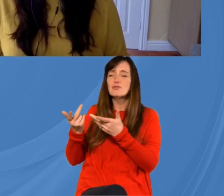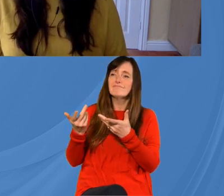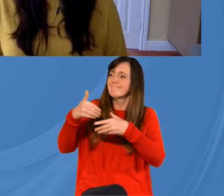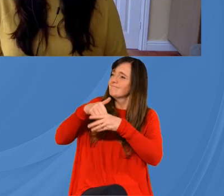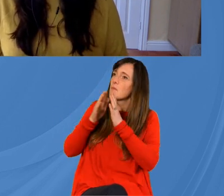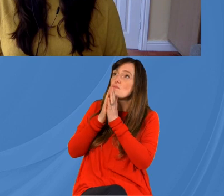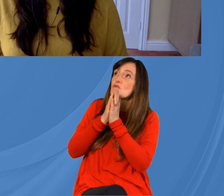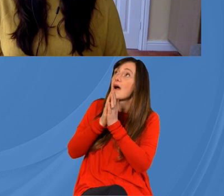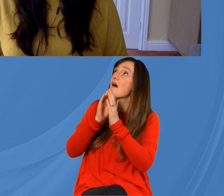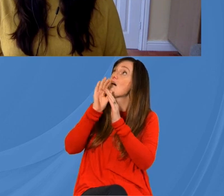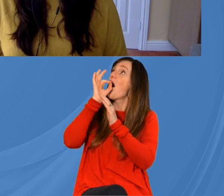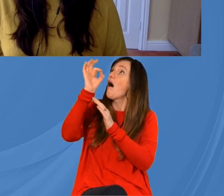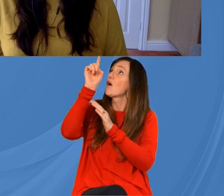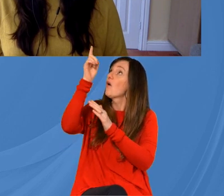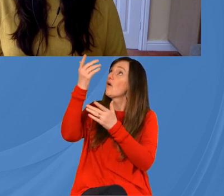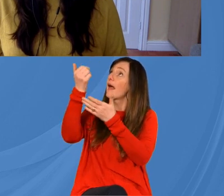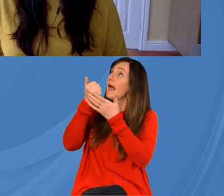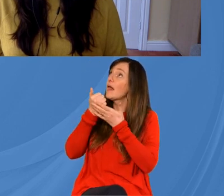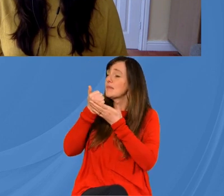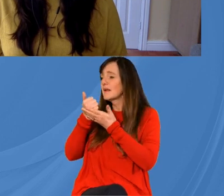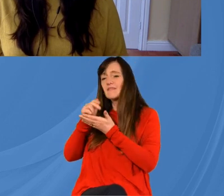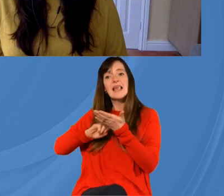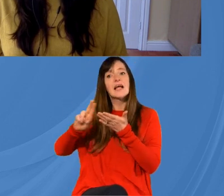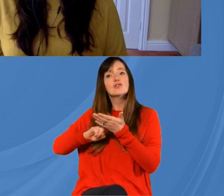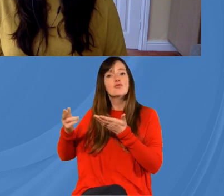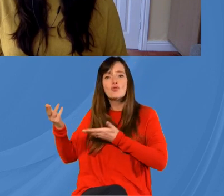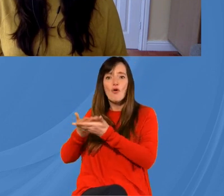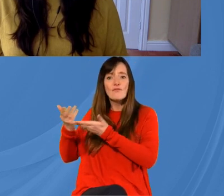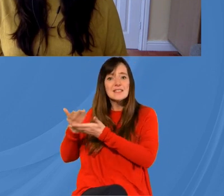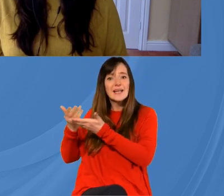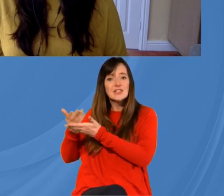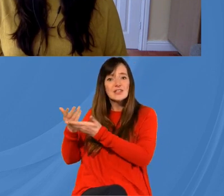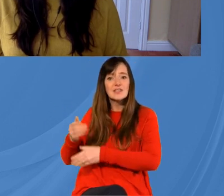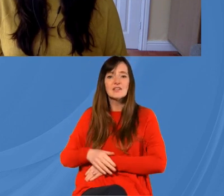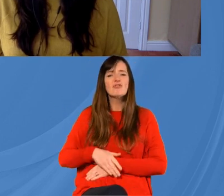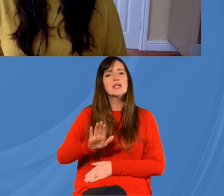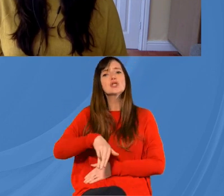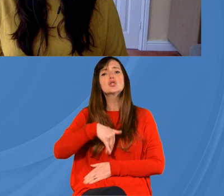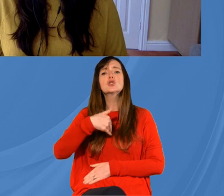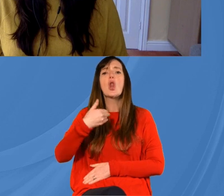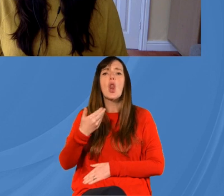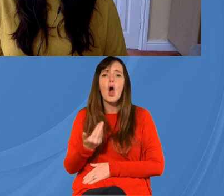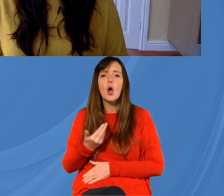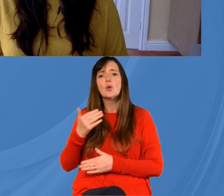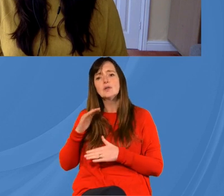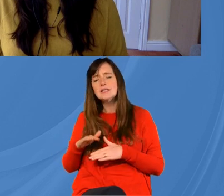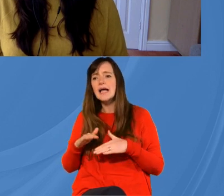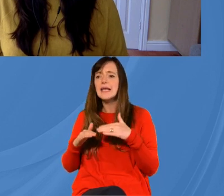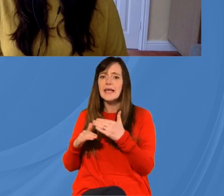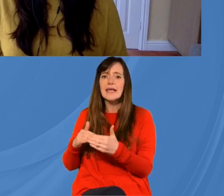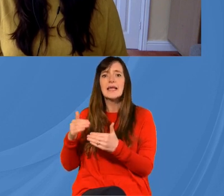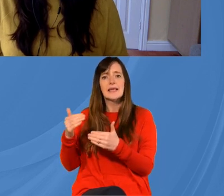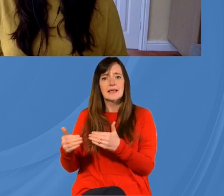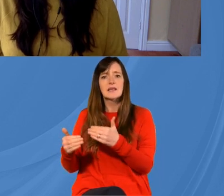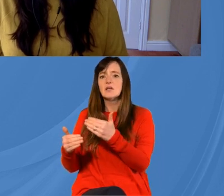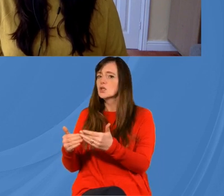um but do that through relationship do that through hospitality this is slow steady yeah play the play the play the long game or at least the medium